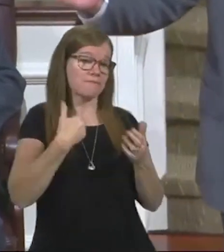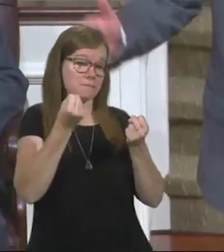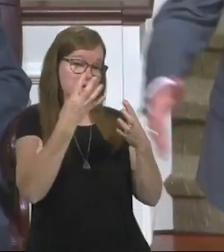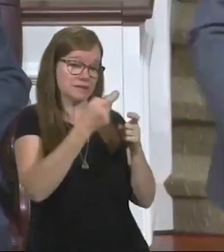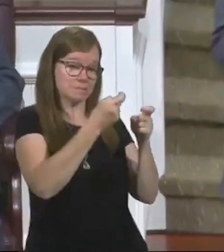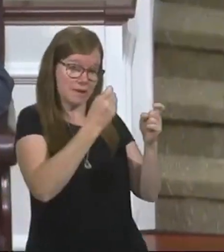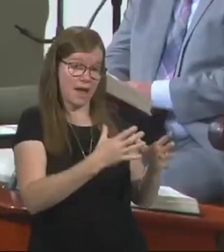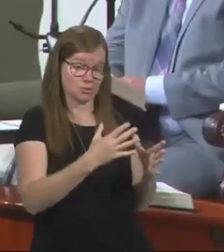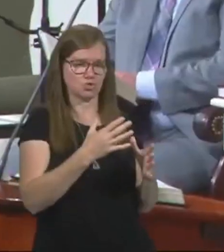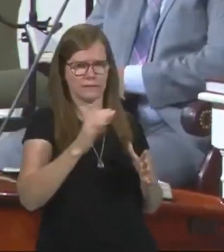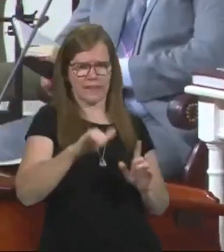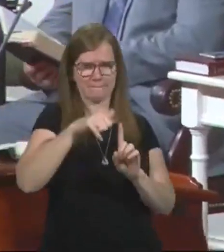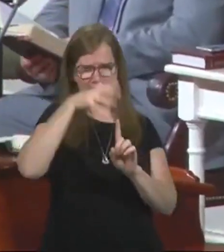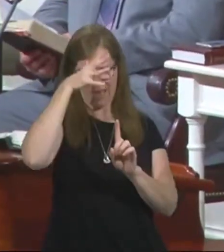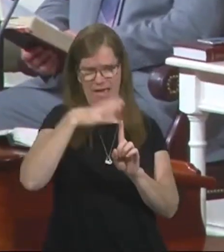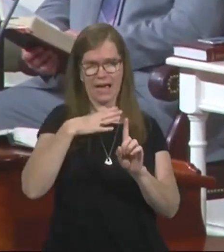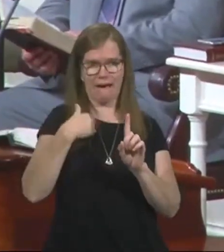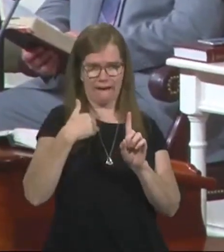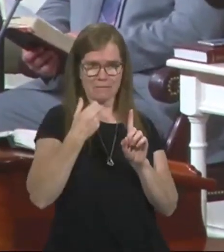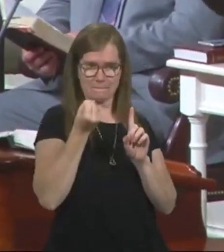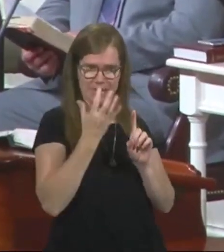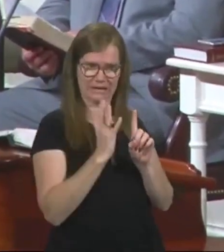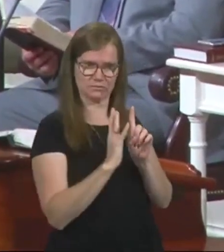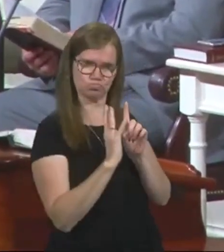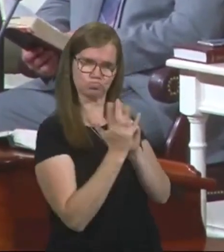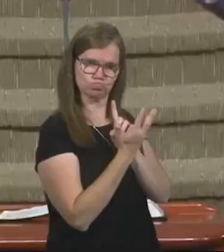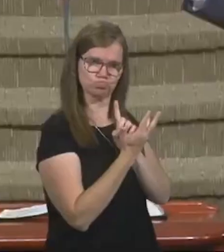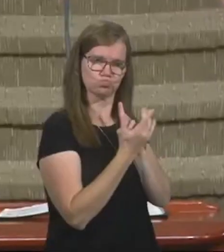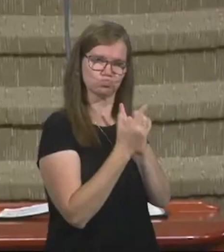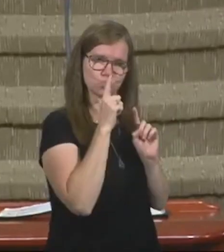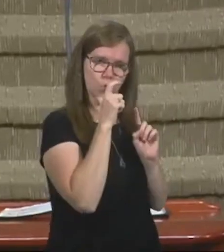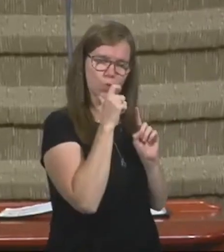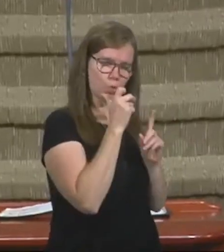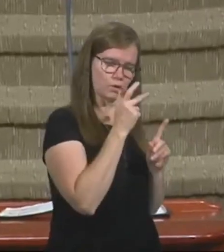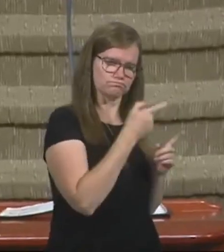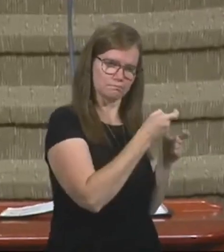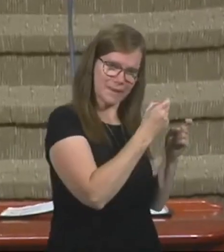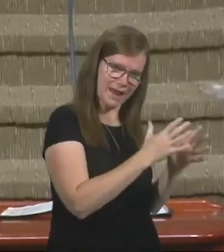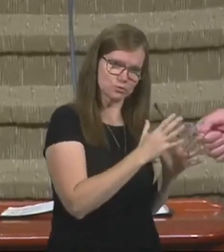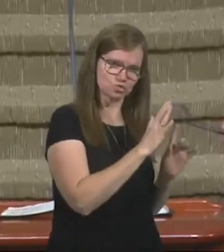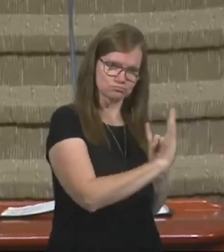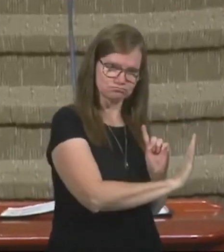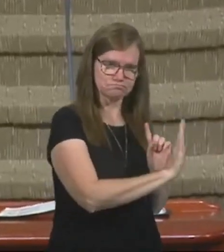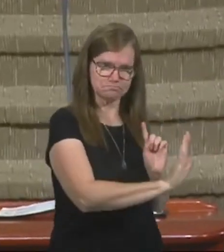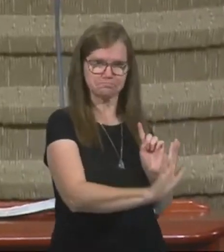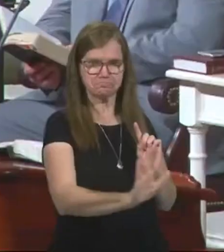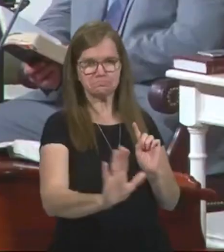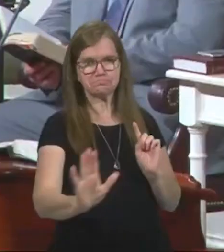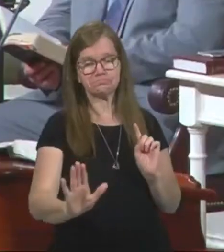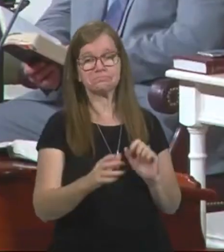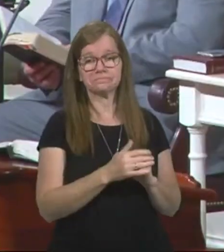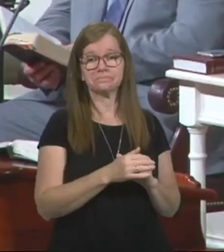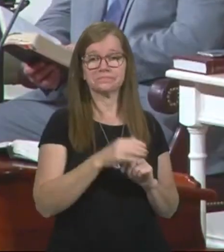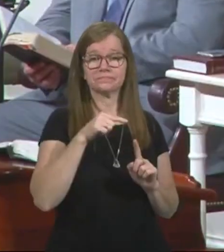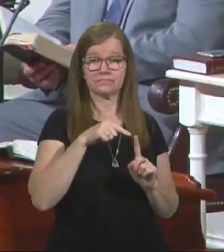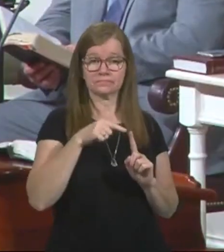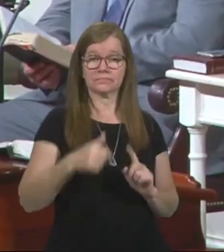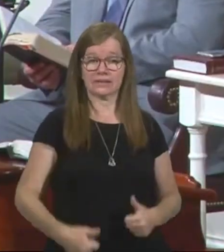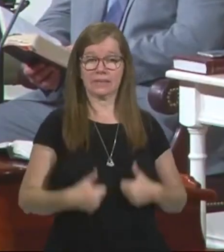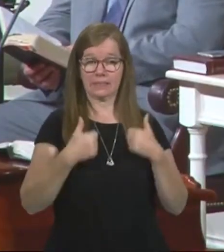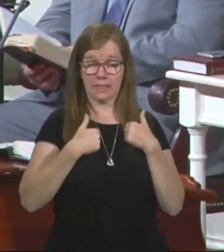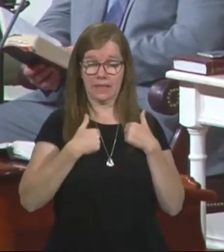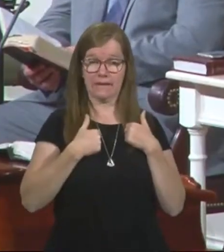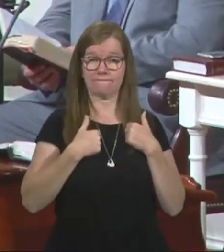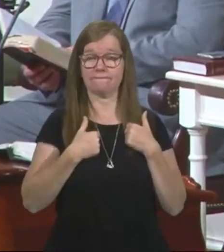managers or foremans who oversee a part of his business. This man would live in the house